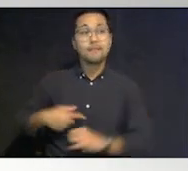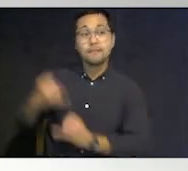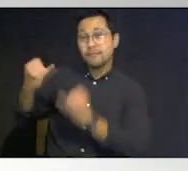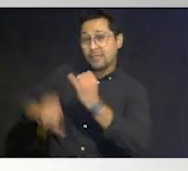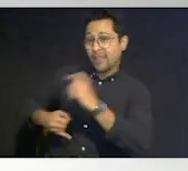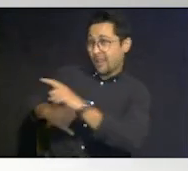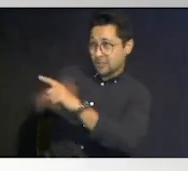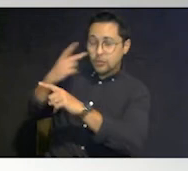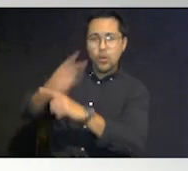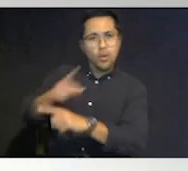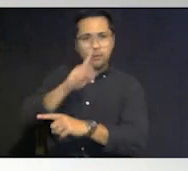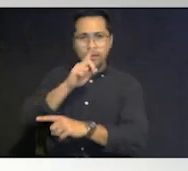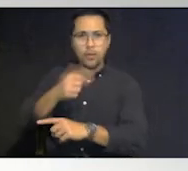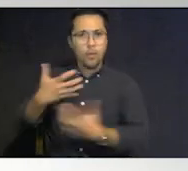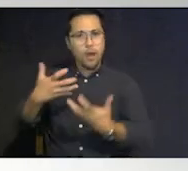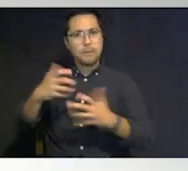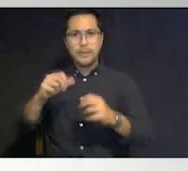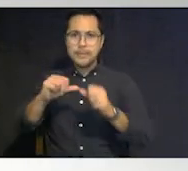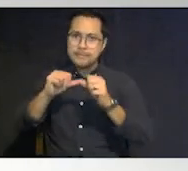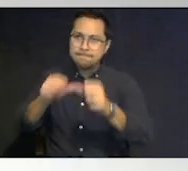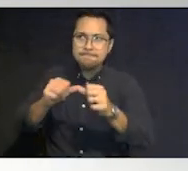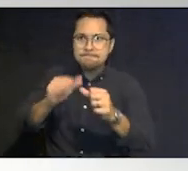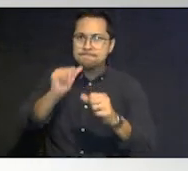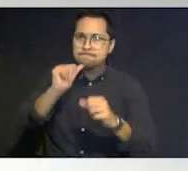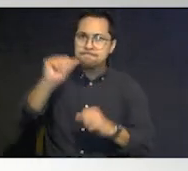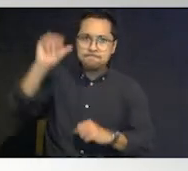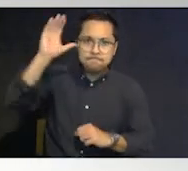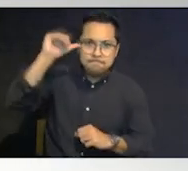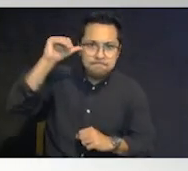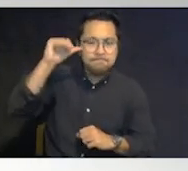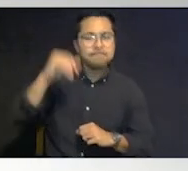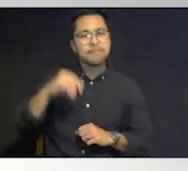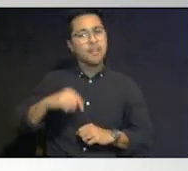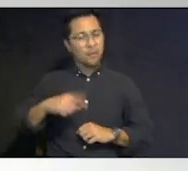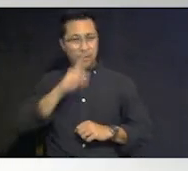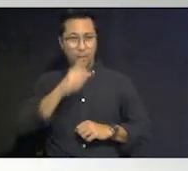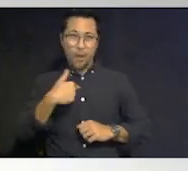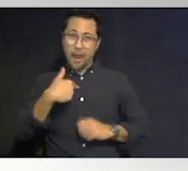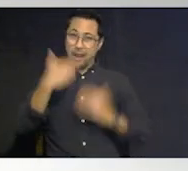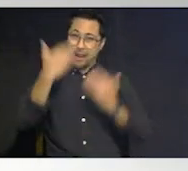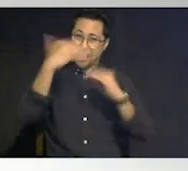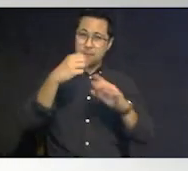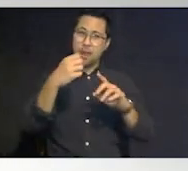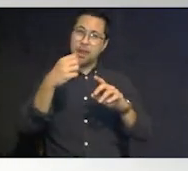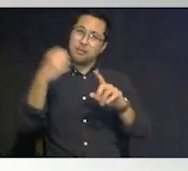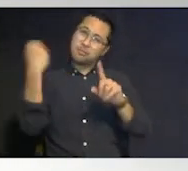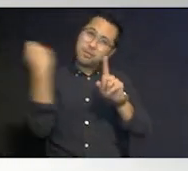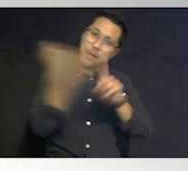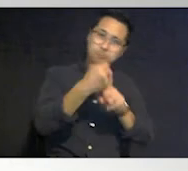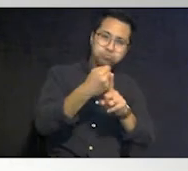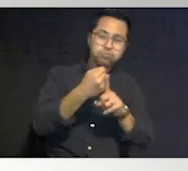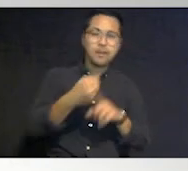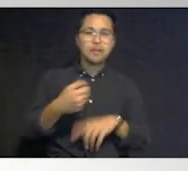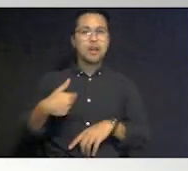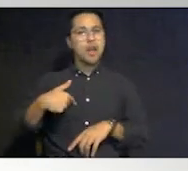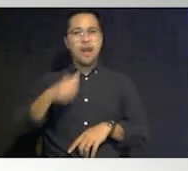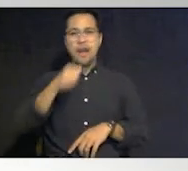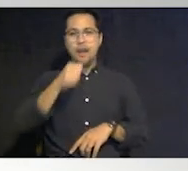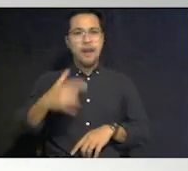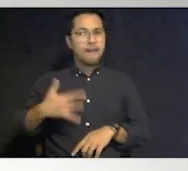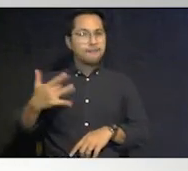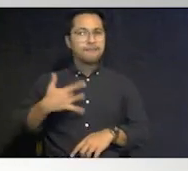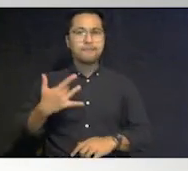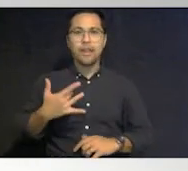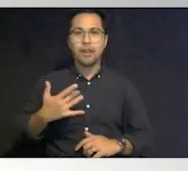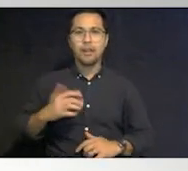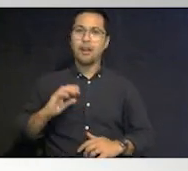we want to be as resilient as possible we want to limit those impacts so that we don't get to where life is being placed